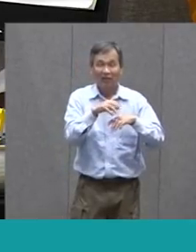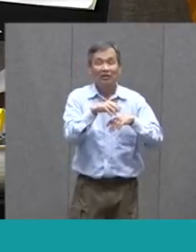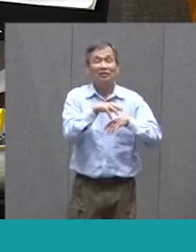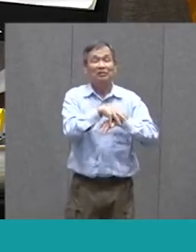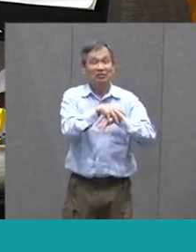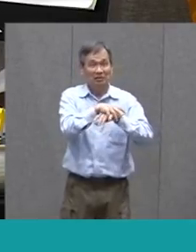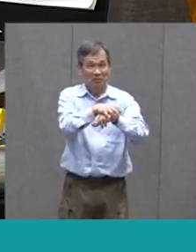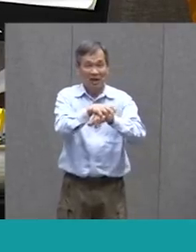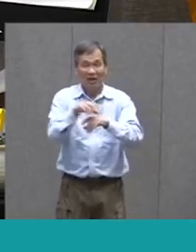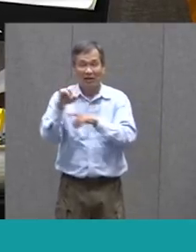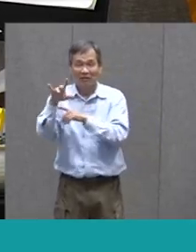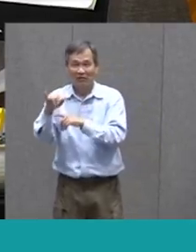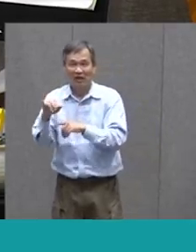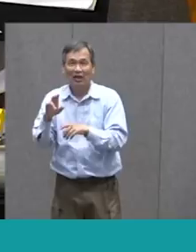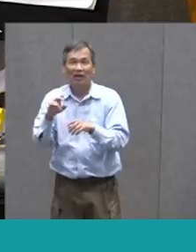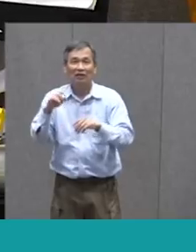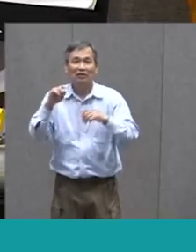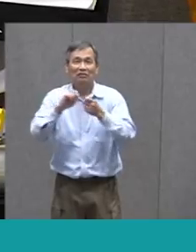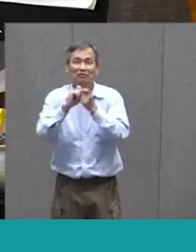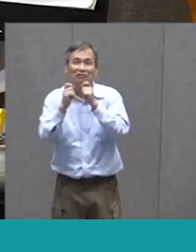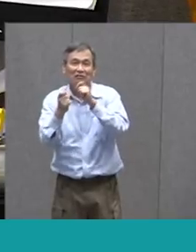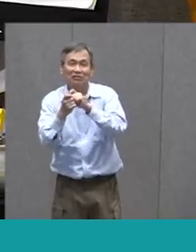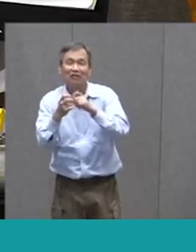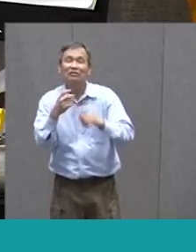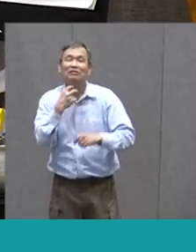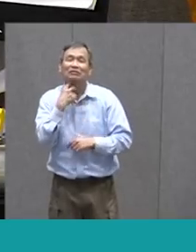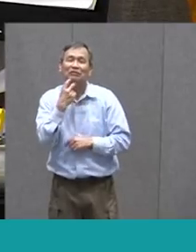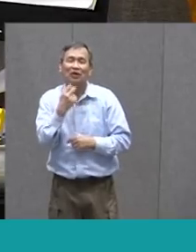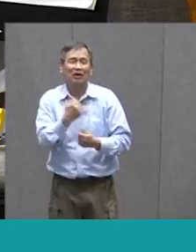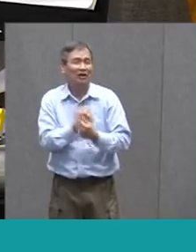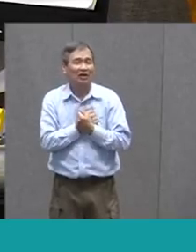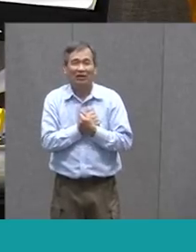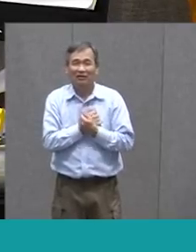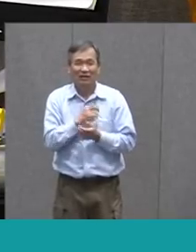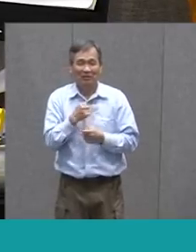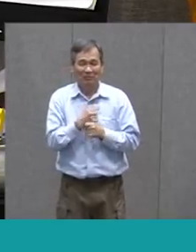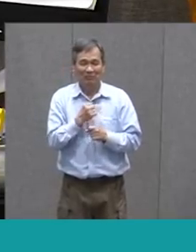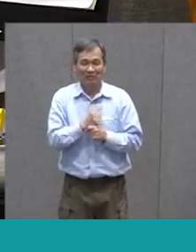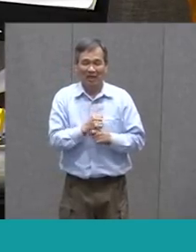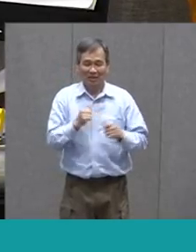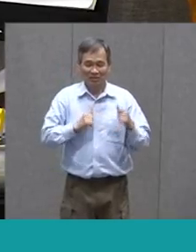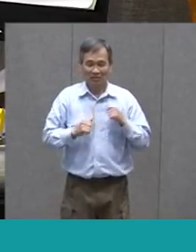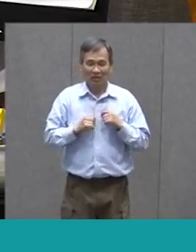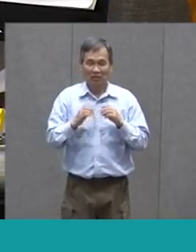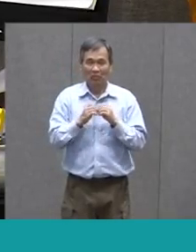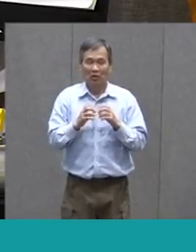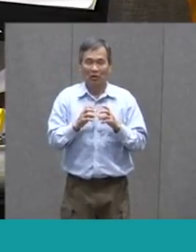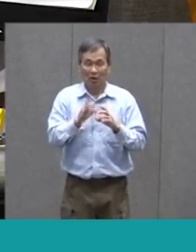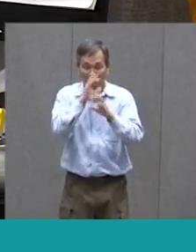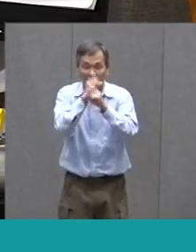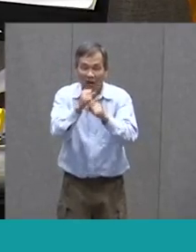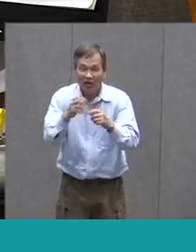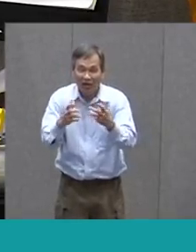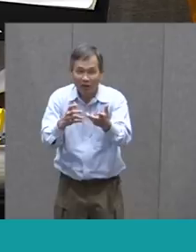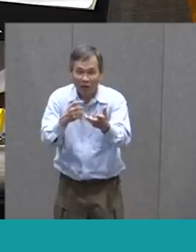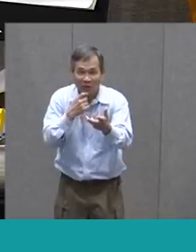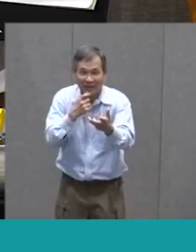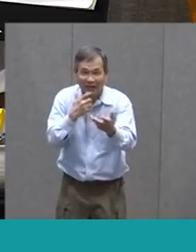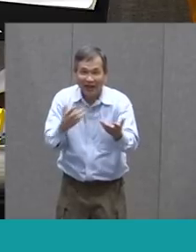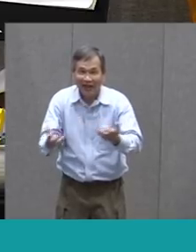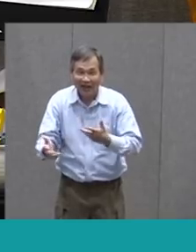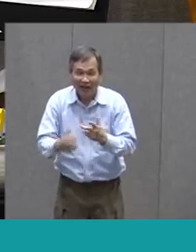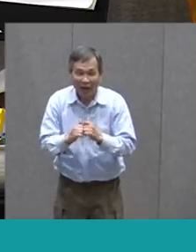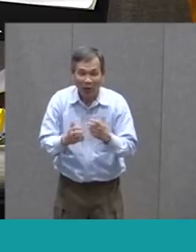And I Think That That Makes The Play More Real Makes People More Interested In What You Have To